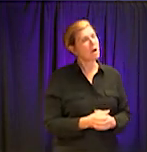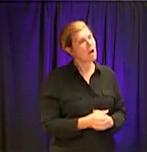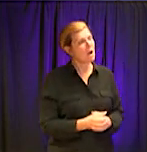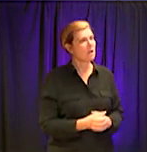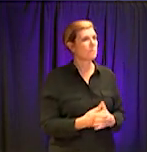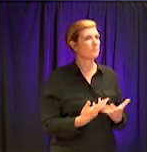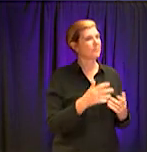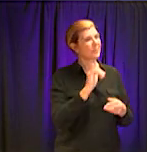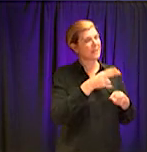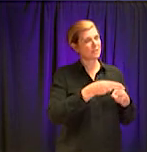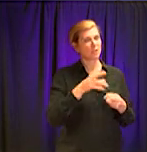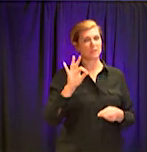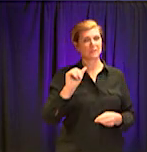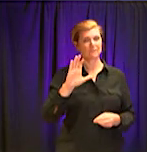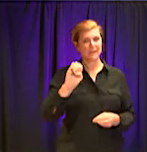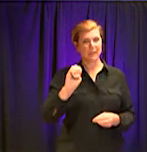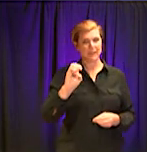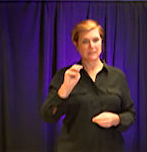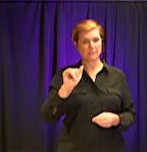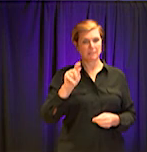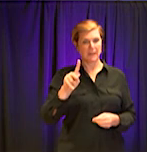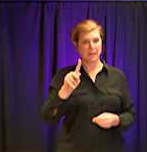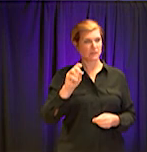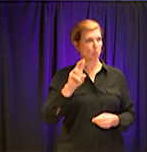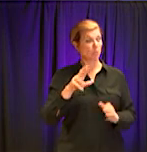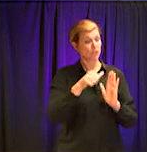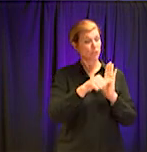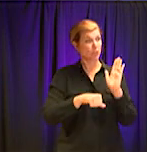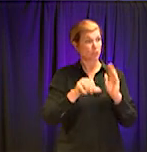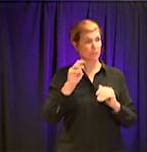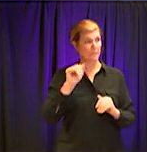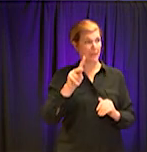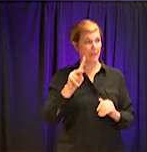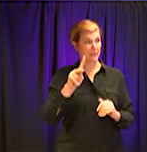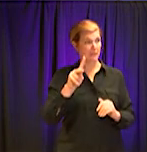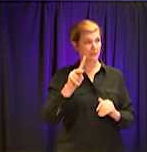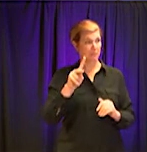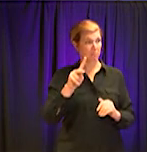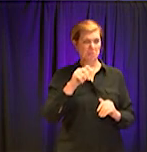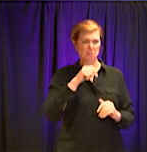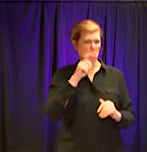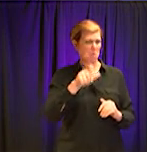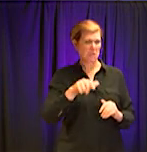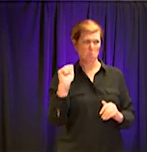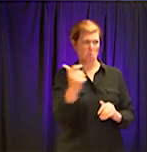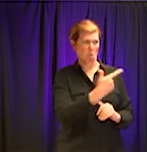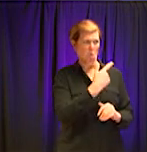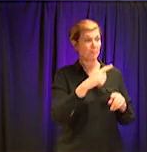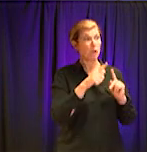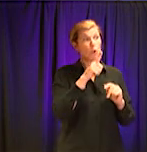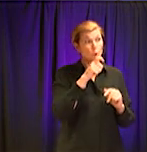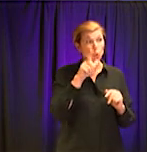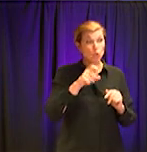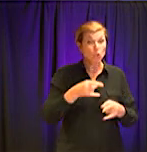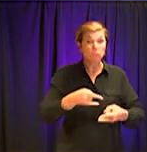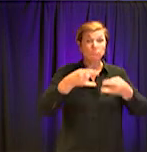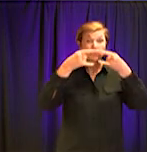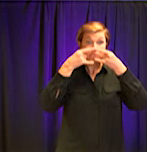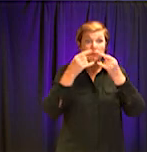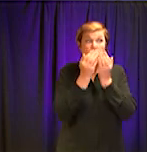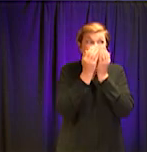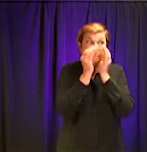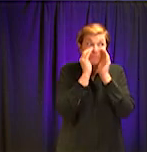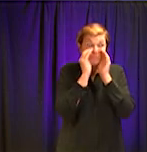No, we shouldn't all be wearing them. I'll tell you who should absolutely be wearing them if they have to go out. It's people with a fever and cough. So, you know, clearly what we advise